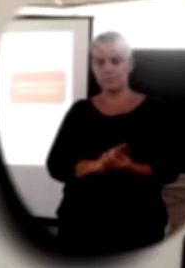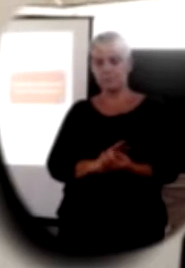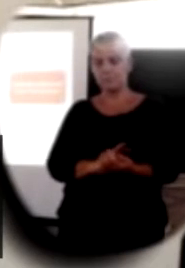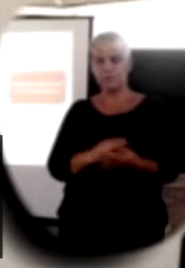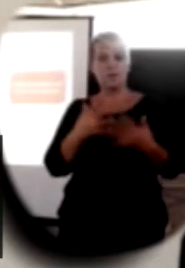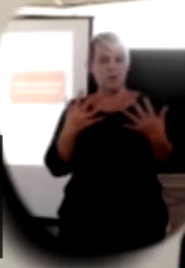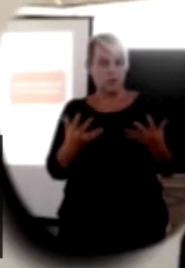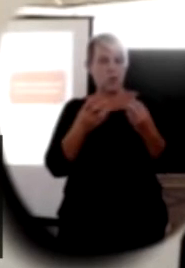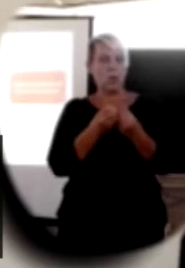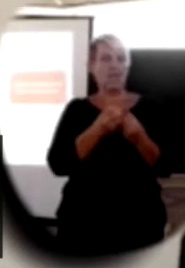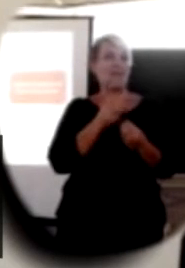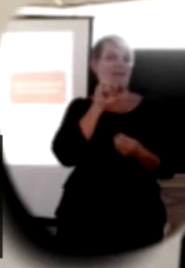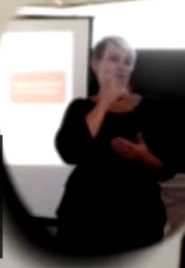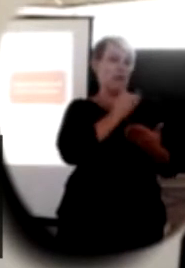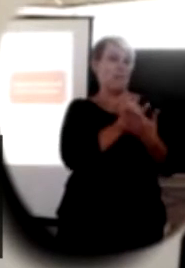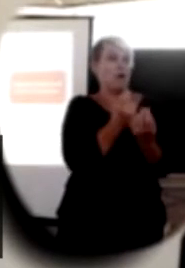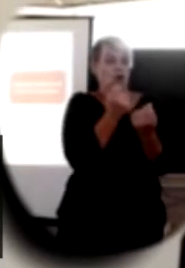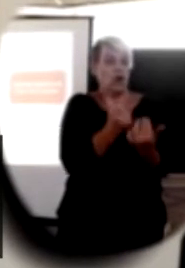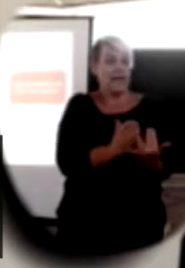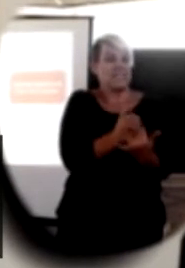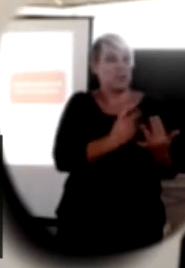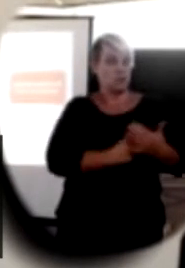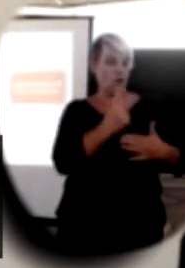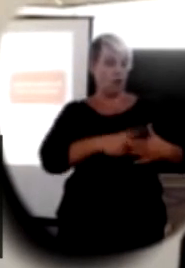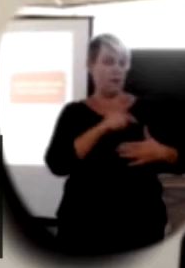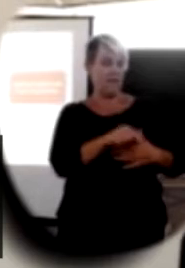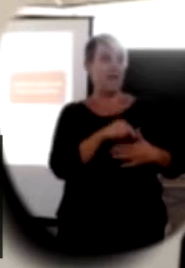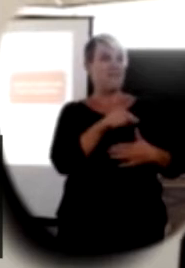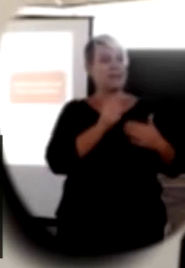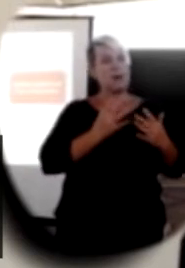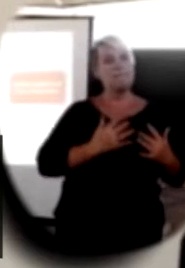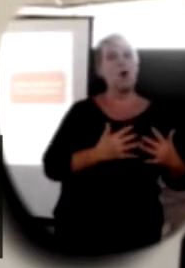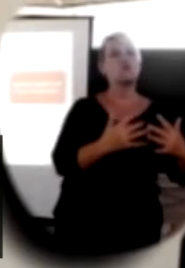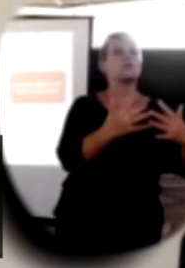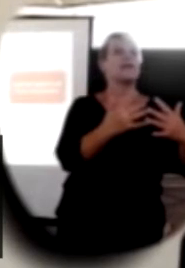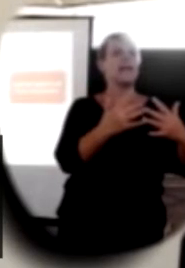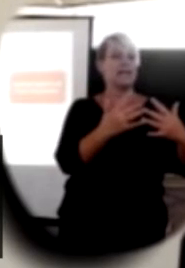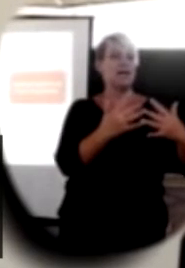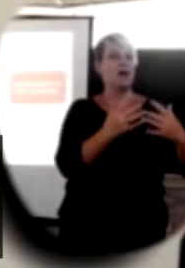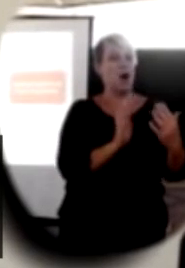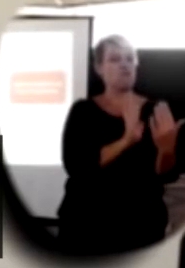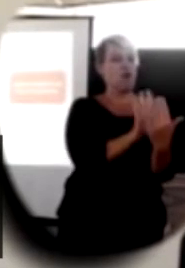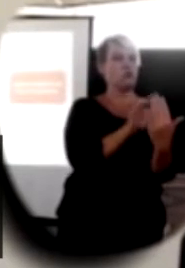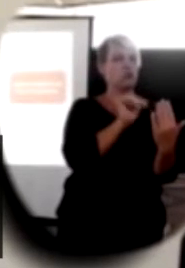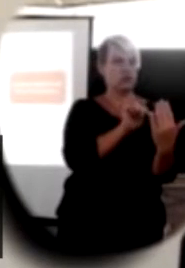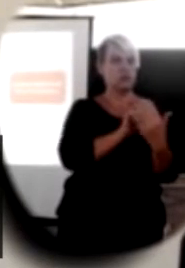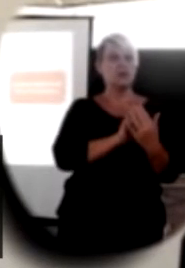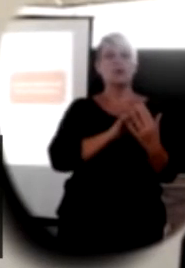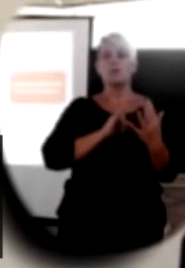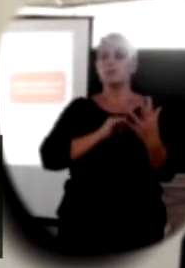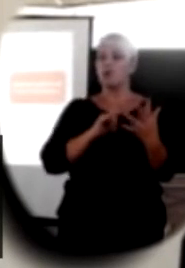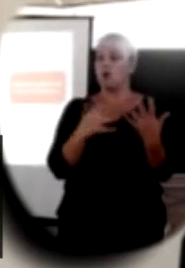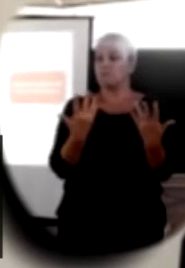So with our hearing impaired early intervention program, it is a multidisciplinary approach that we take. So